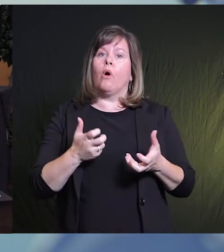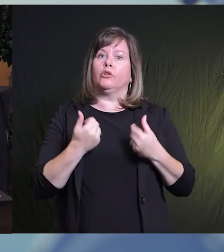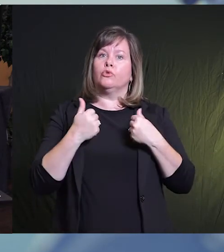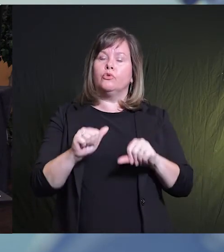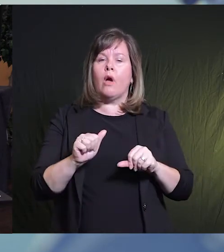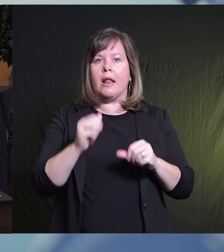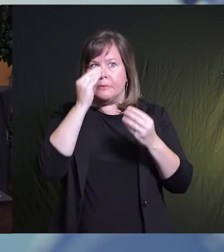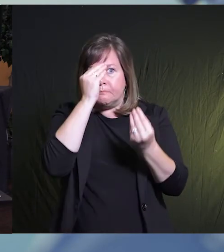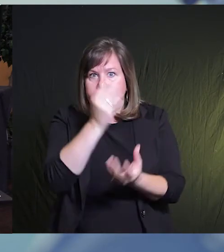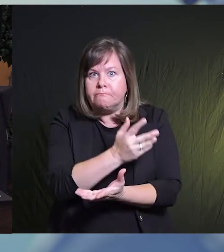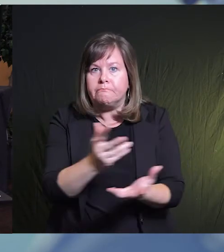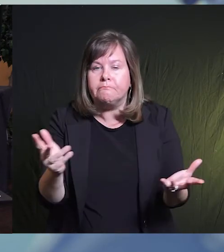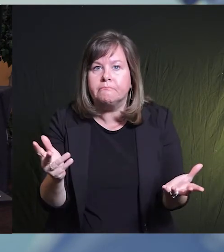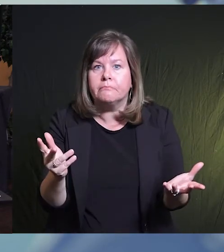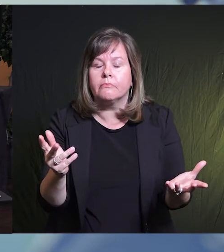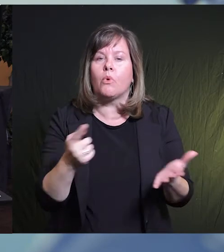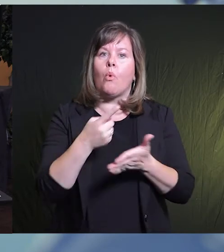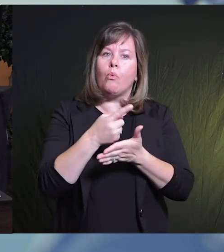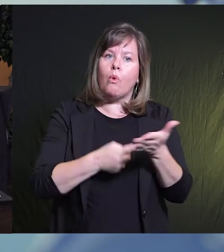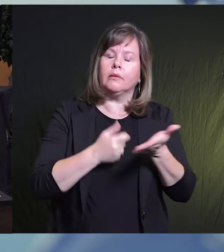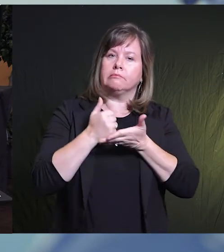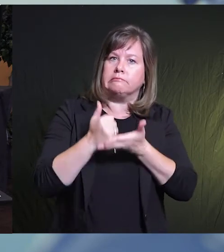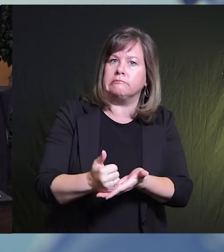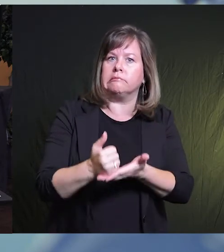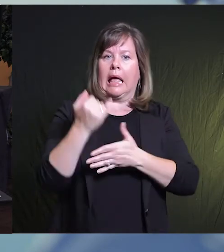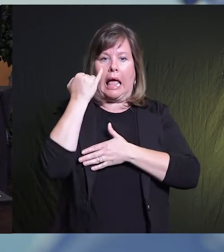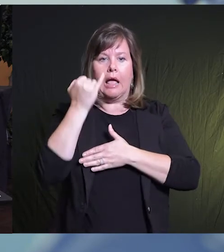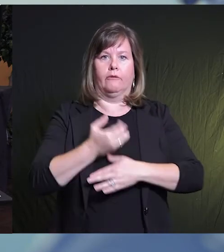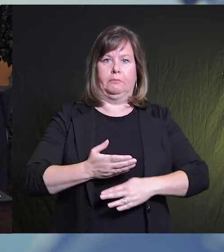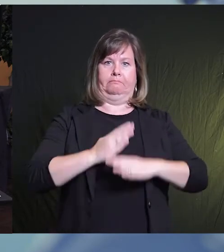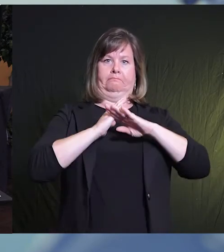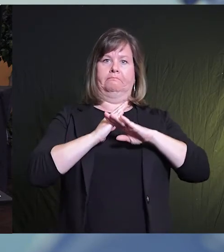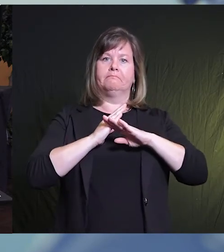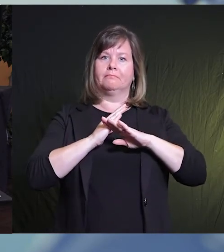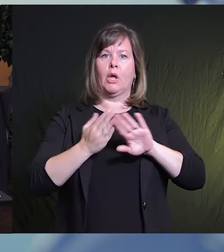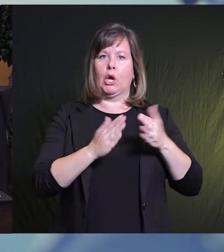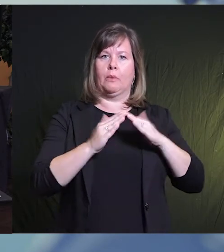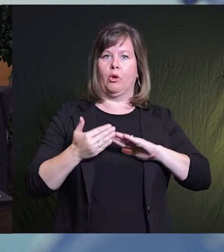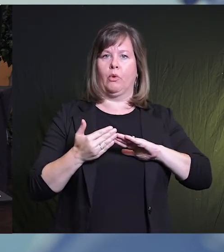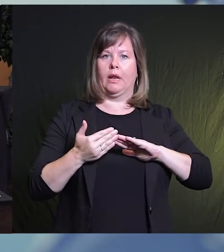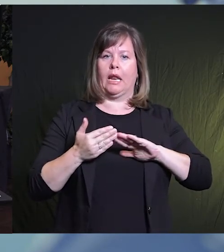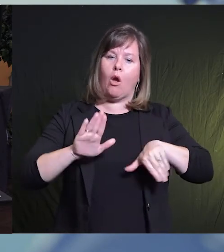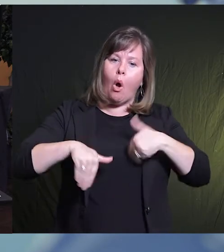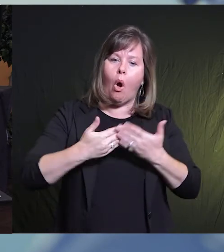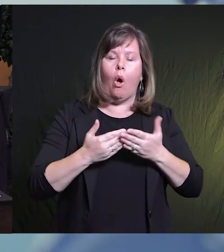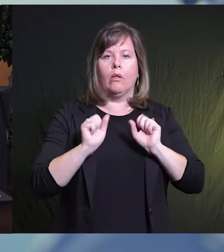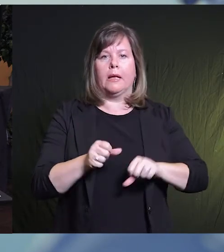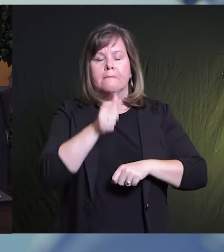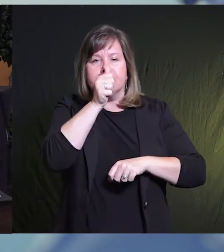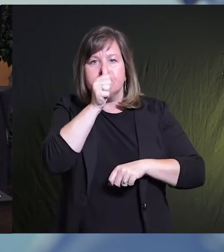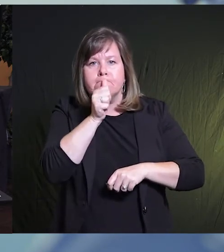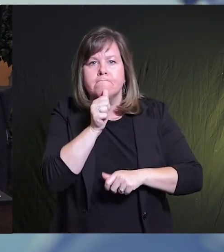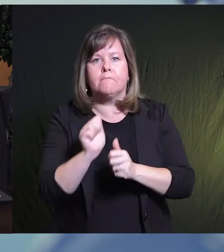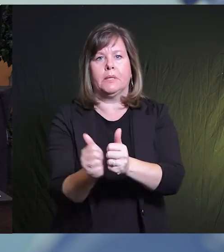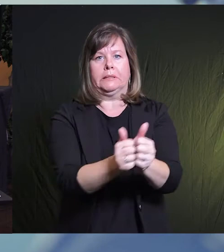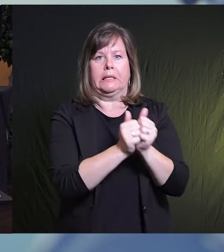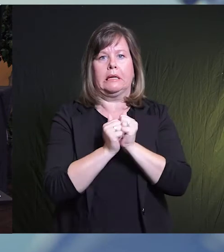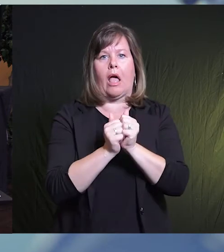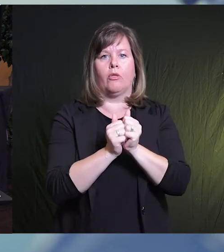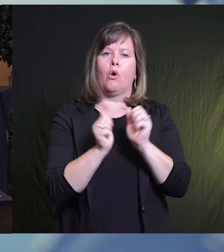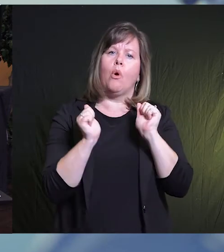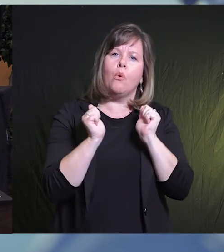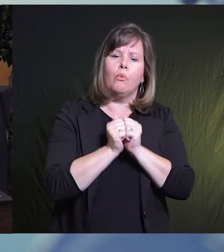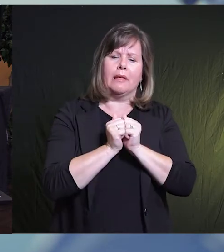trying to communicate messages that are useful in protecting this community so we all get through this together in as